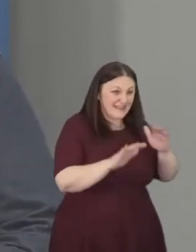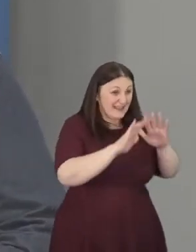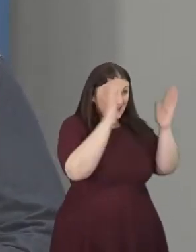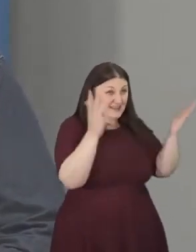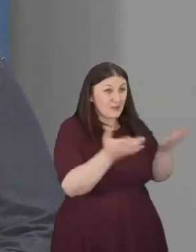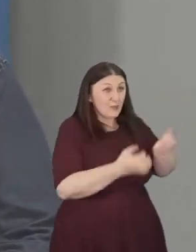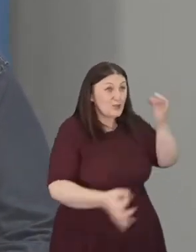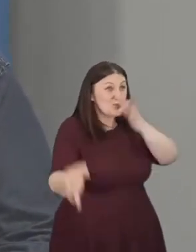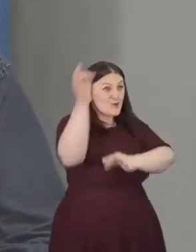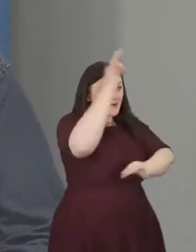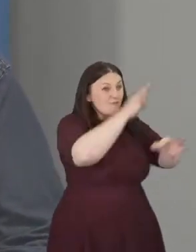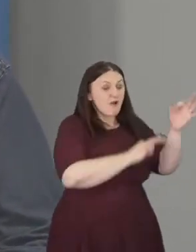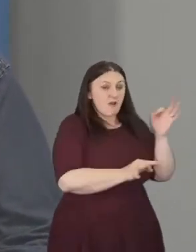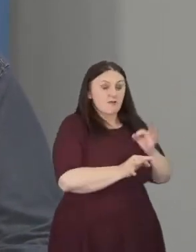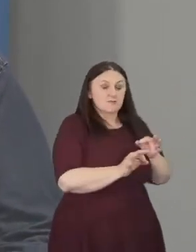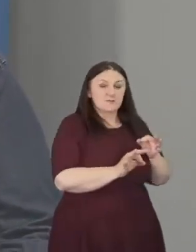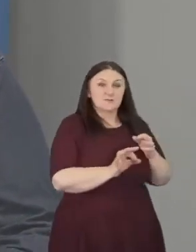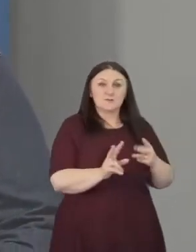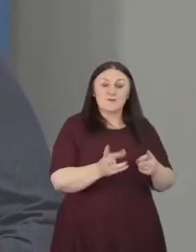of the created order.